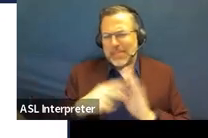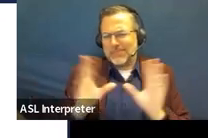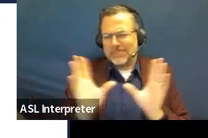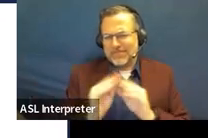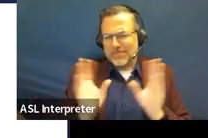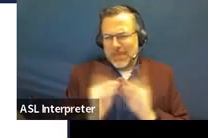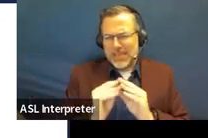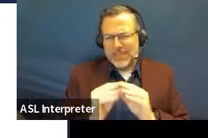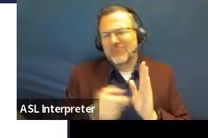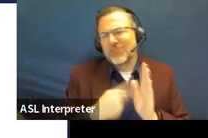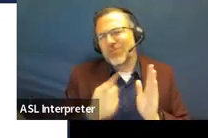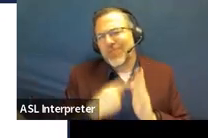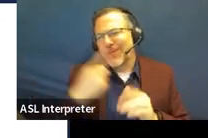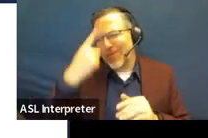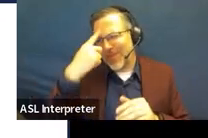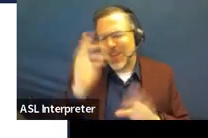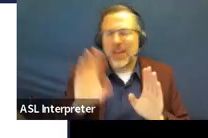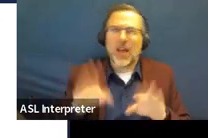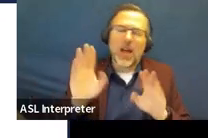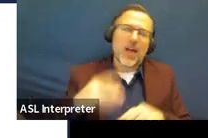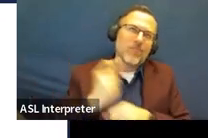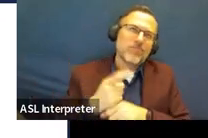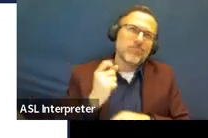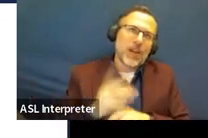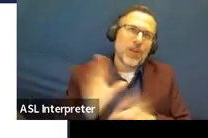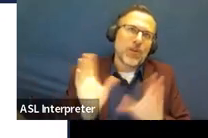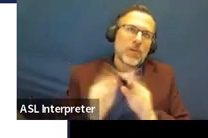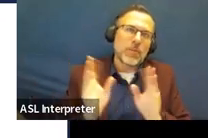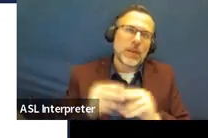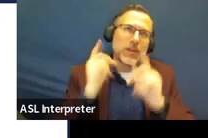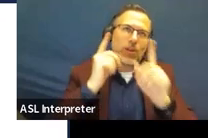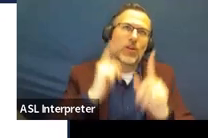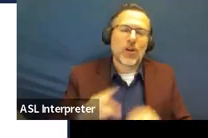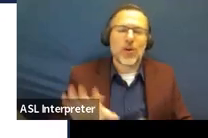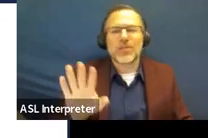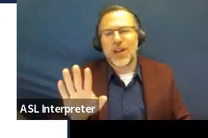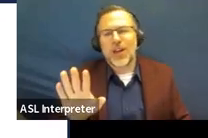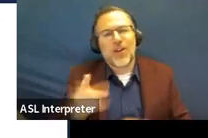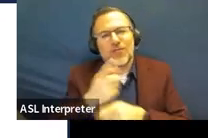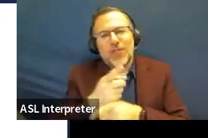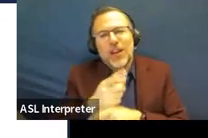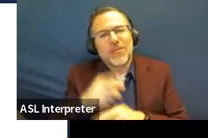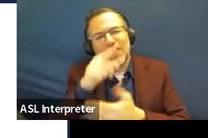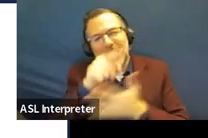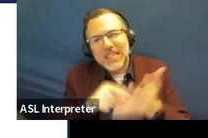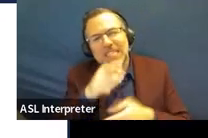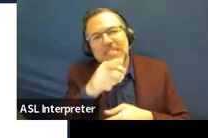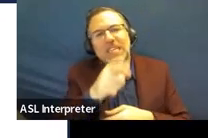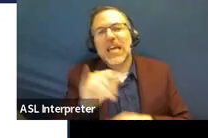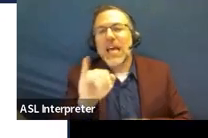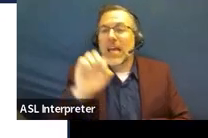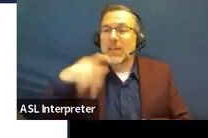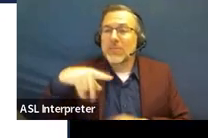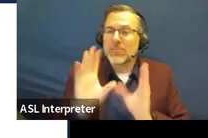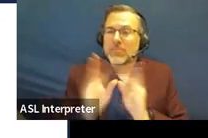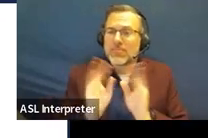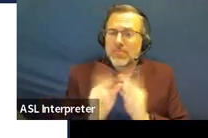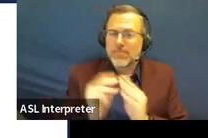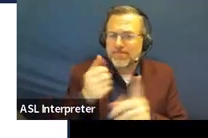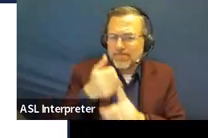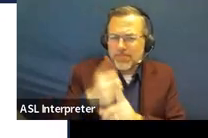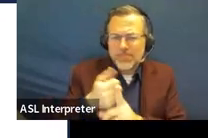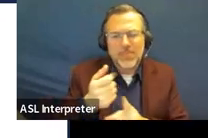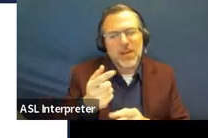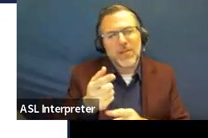annual meeting and the goals and all that stuff. But I love thinking about the IEP meeting as being a vehicle between